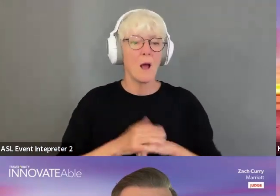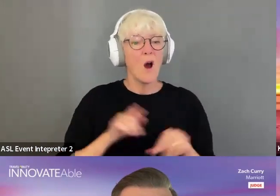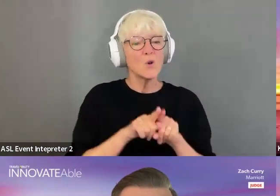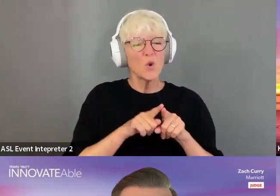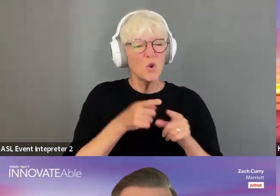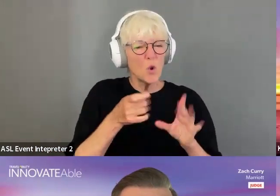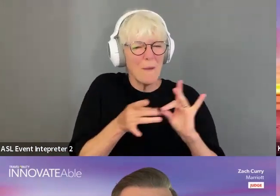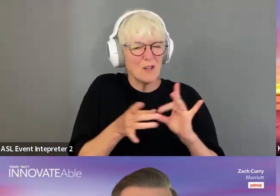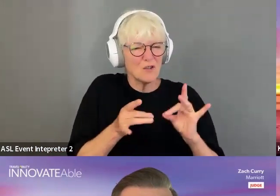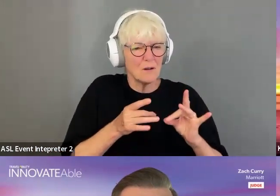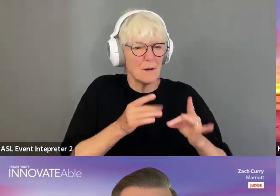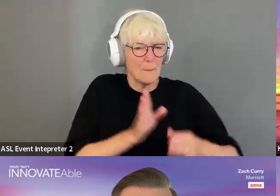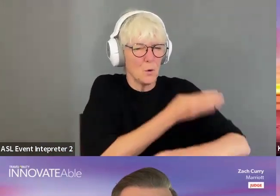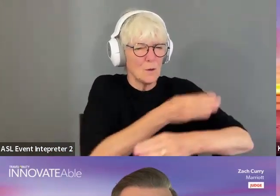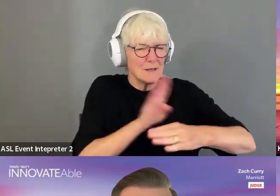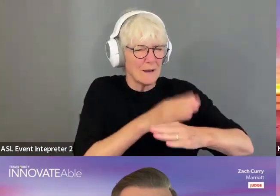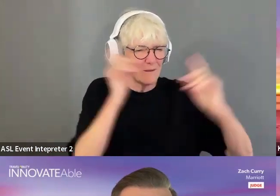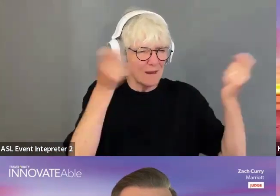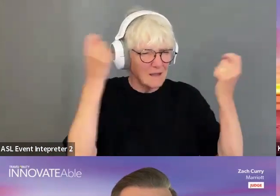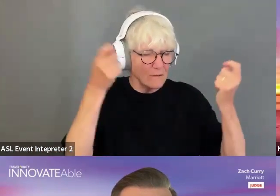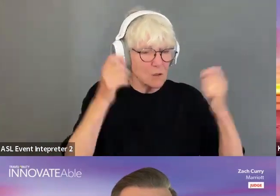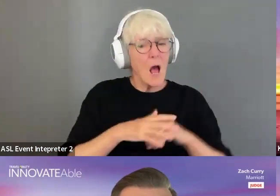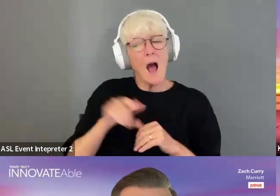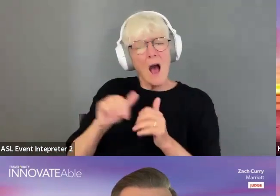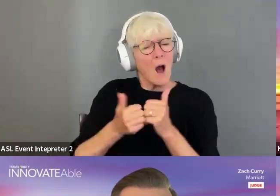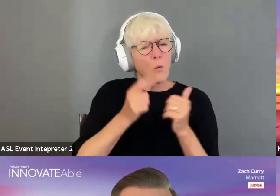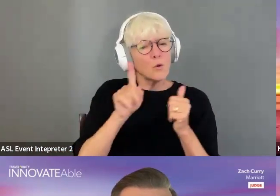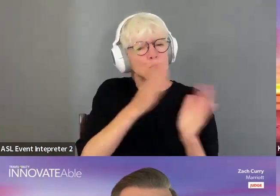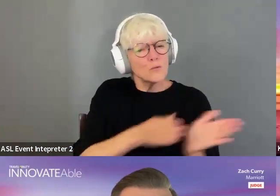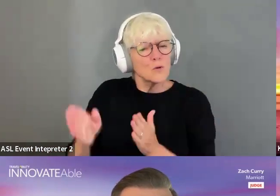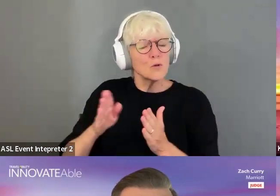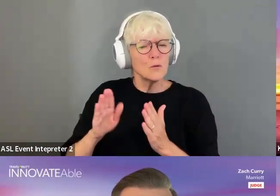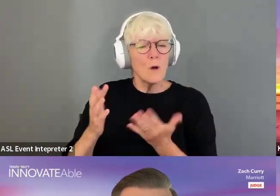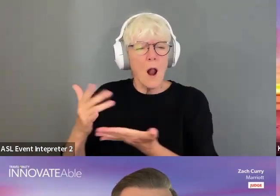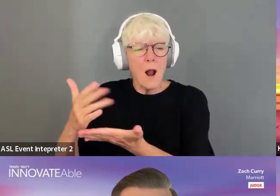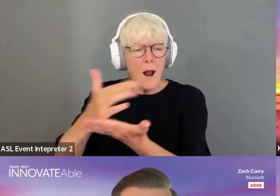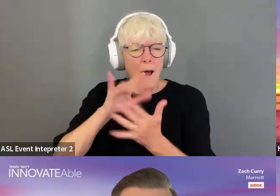industry. Can you expand on the strategy for gaining new B2B partnerships?